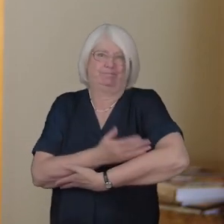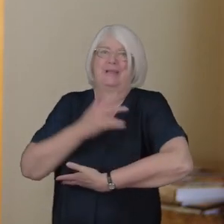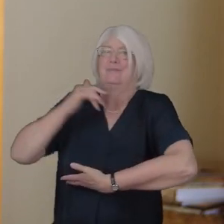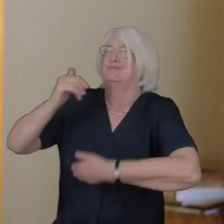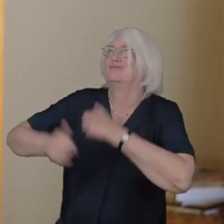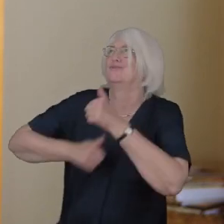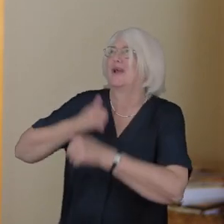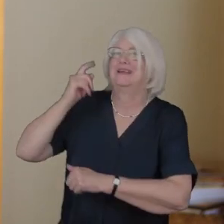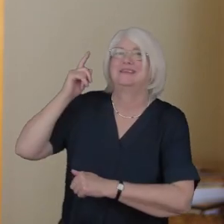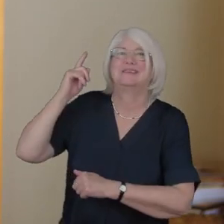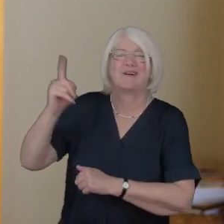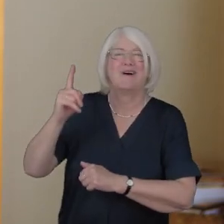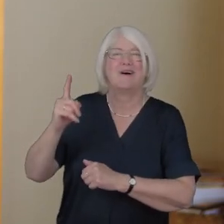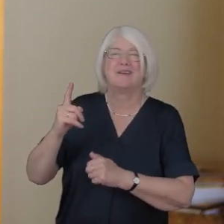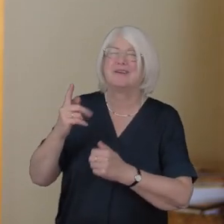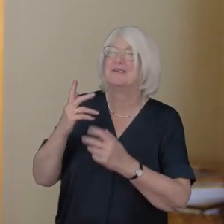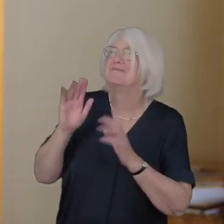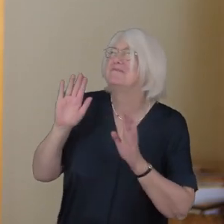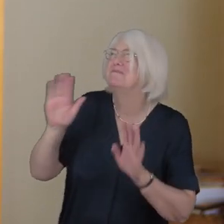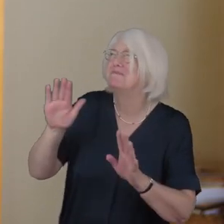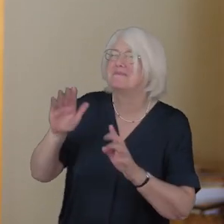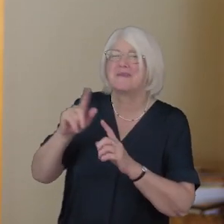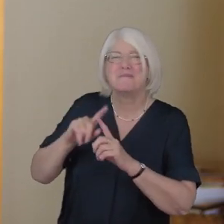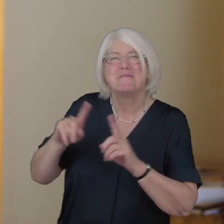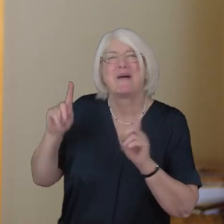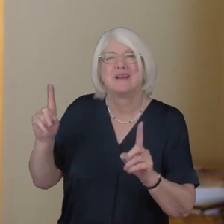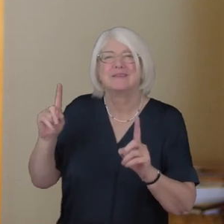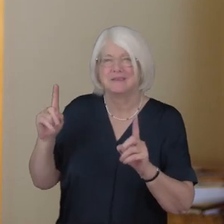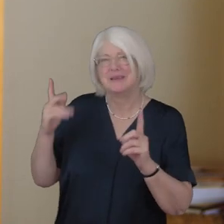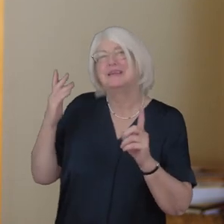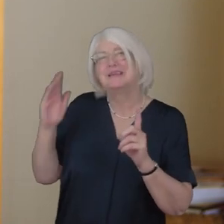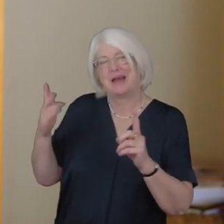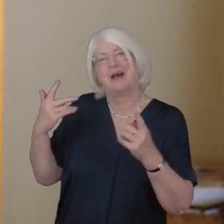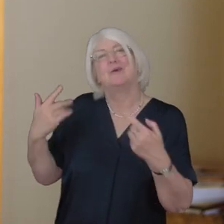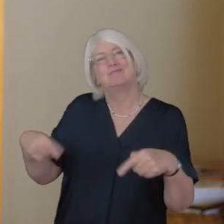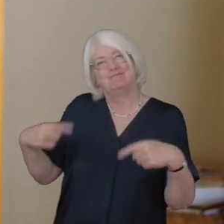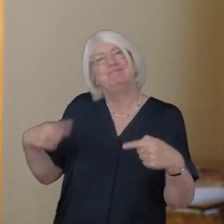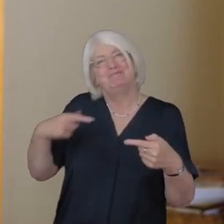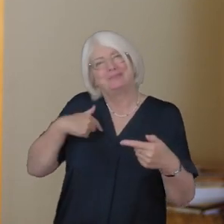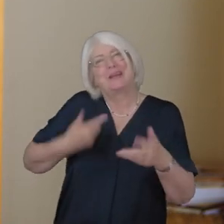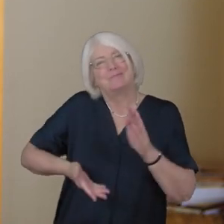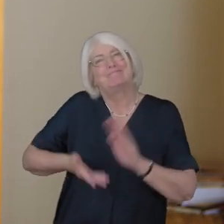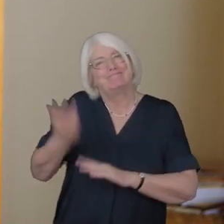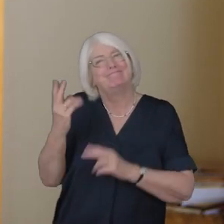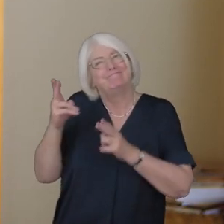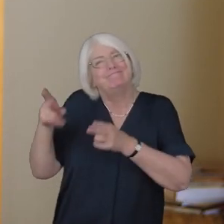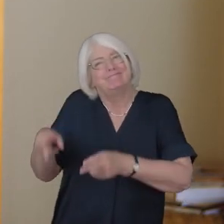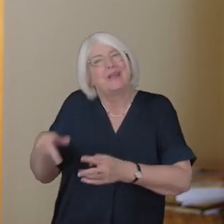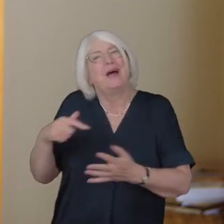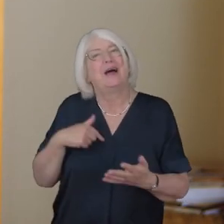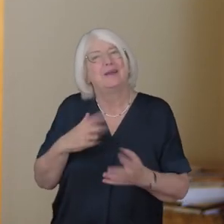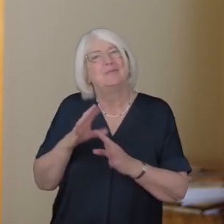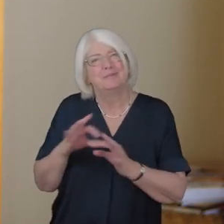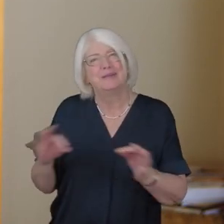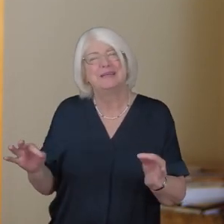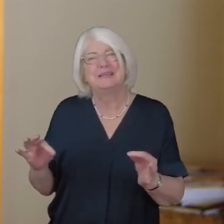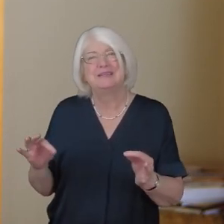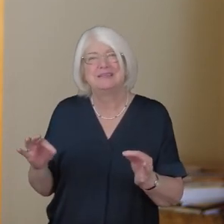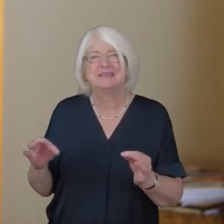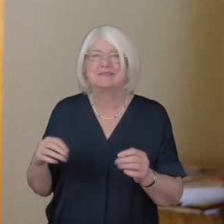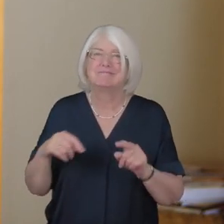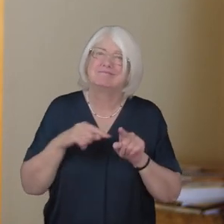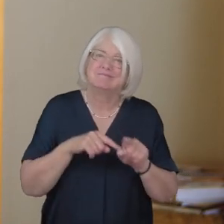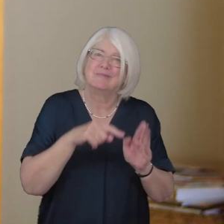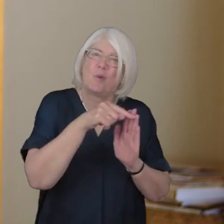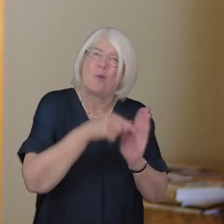arms and praised God saying Master now you are dismissing your servant in peace